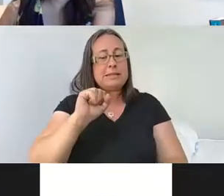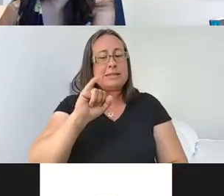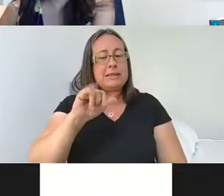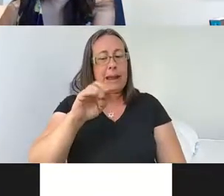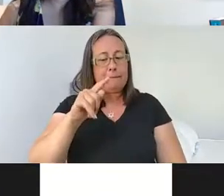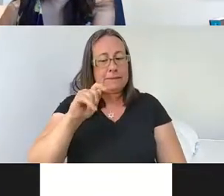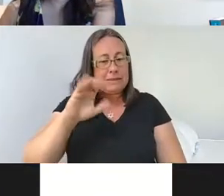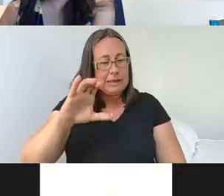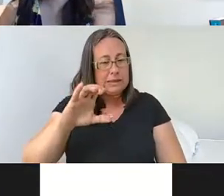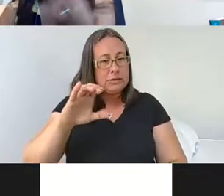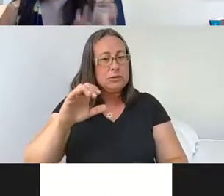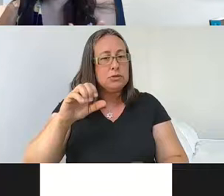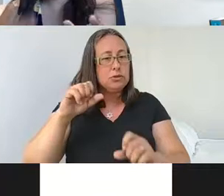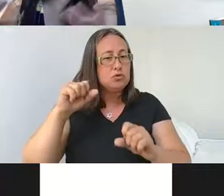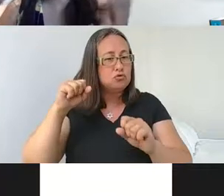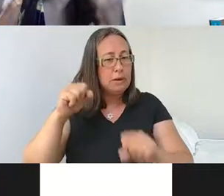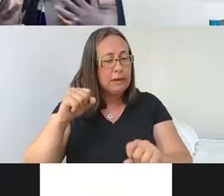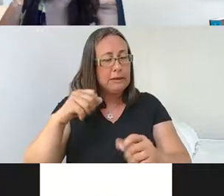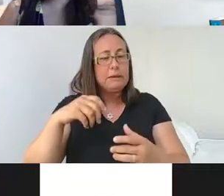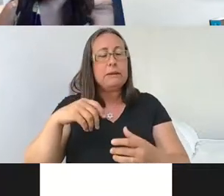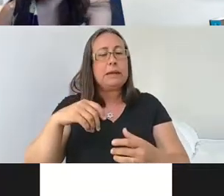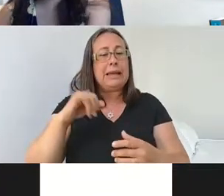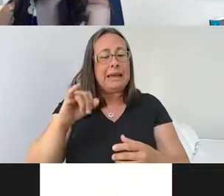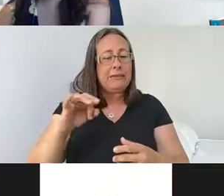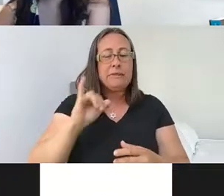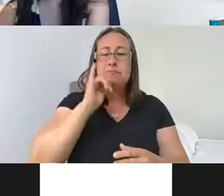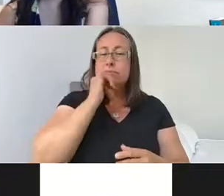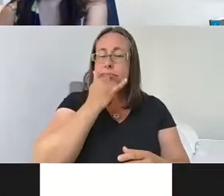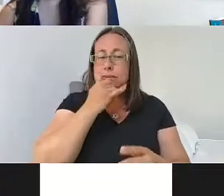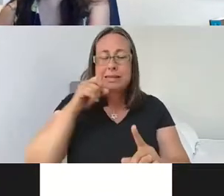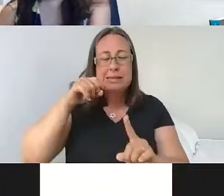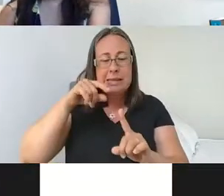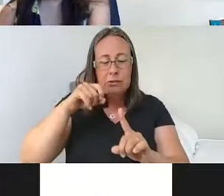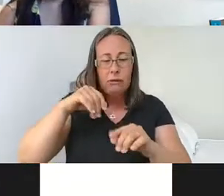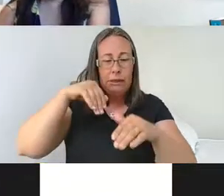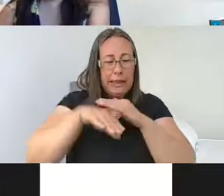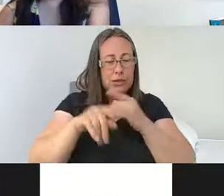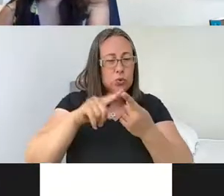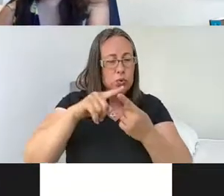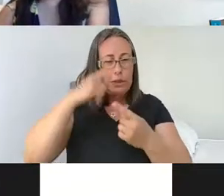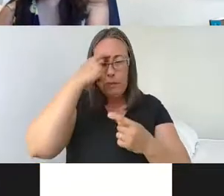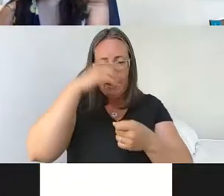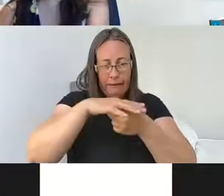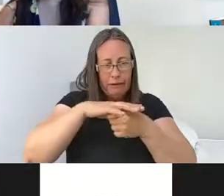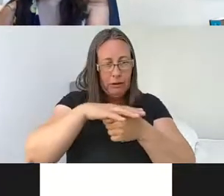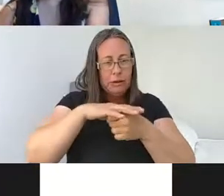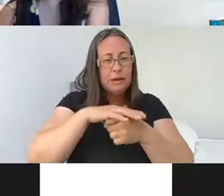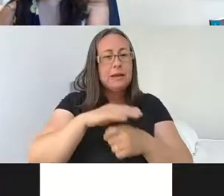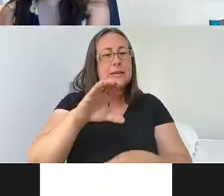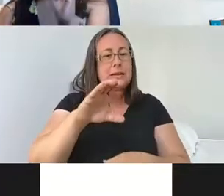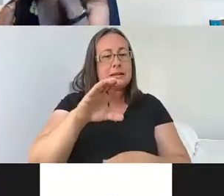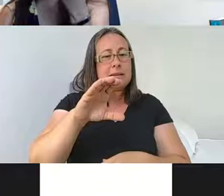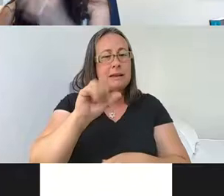type of, uh, uh, sensory and error signal that comes into this part of the brain. It's a calcium dependent process. Like what we see in the